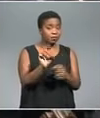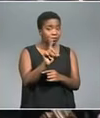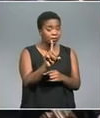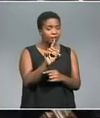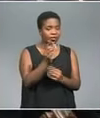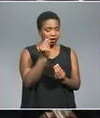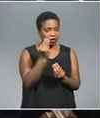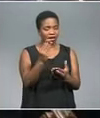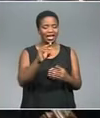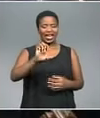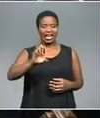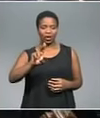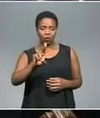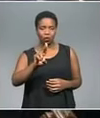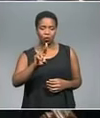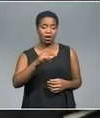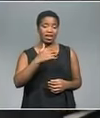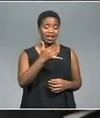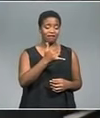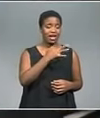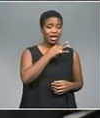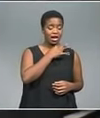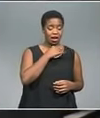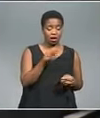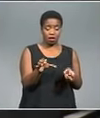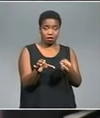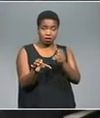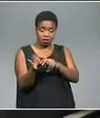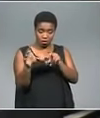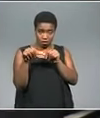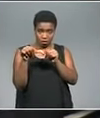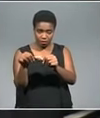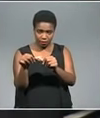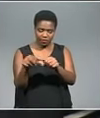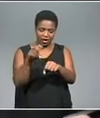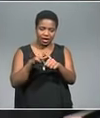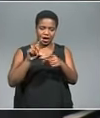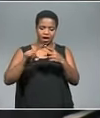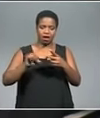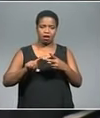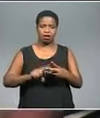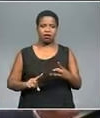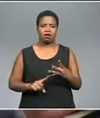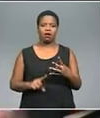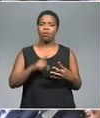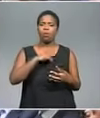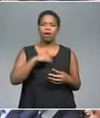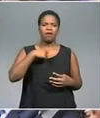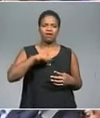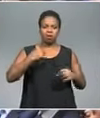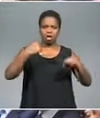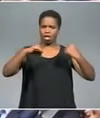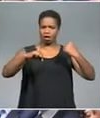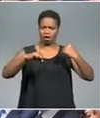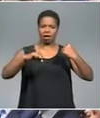the EU an idea of what needs to be done in order to avoid a no-deal scenario. Because, as we